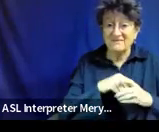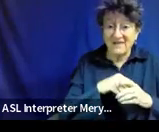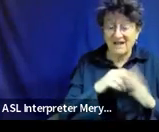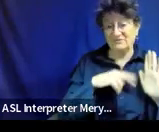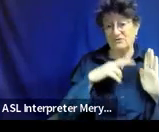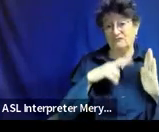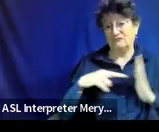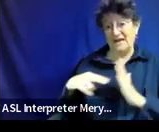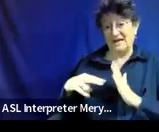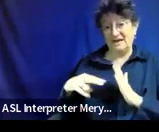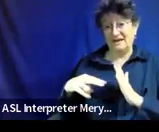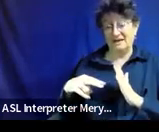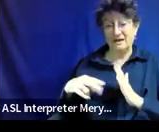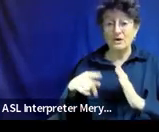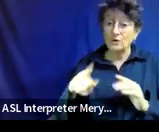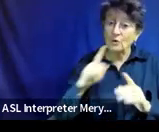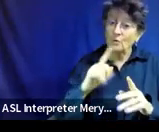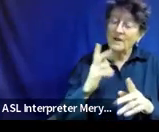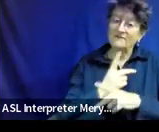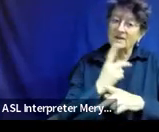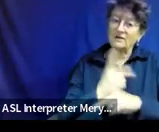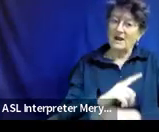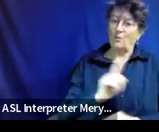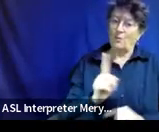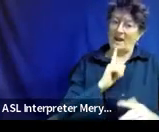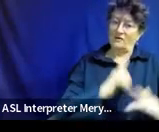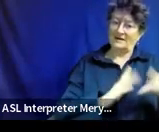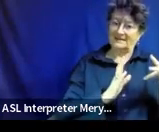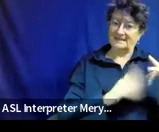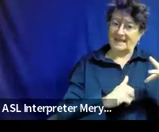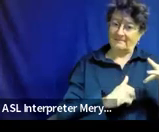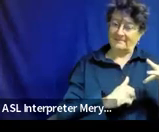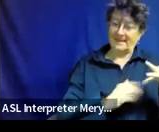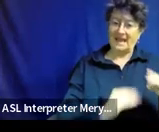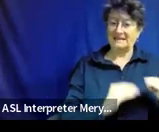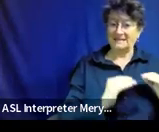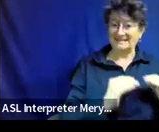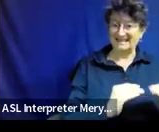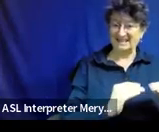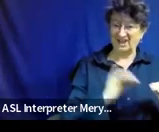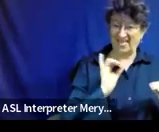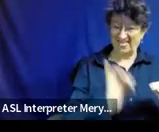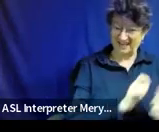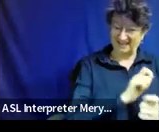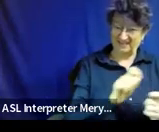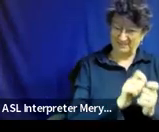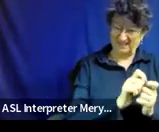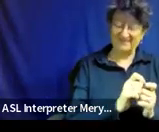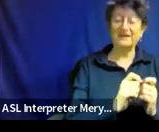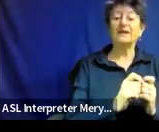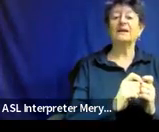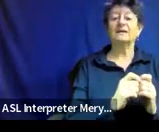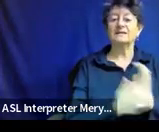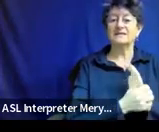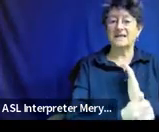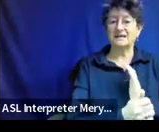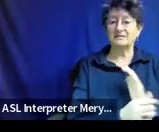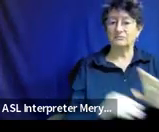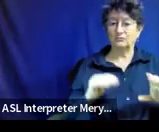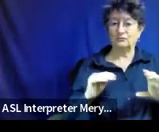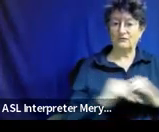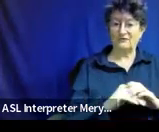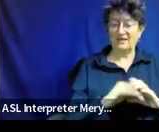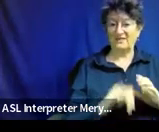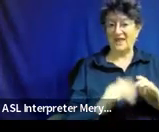and you're going to figure out where those deficits are and you're going to teach those. So if Bill has,